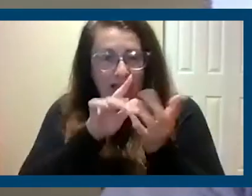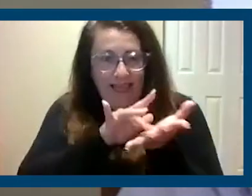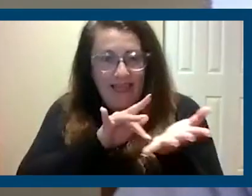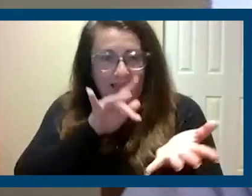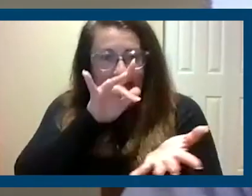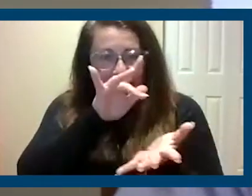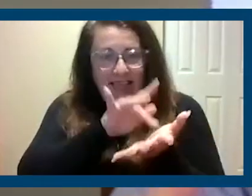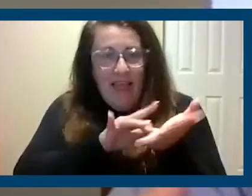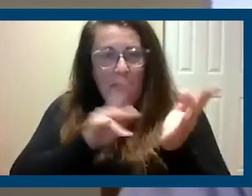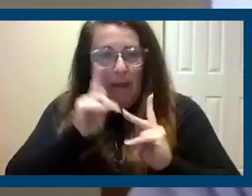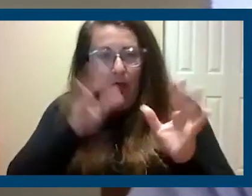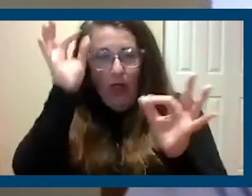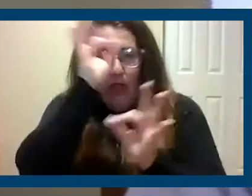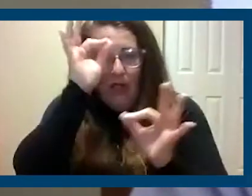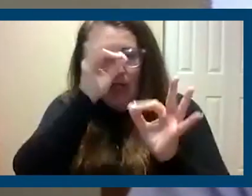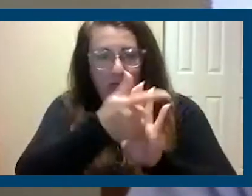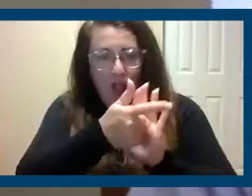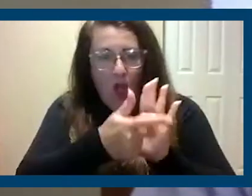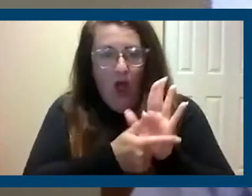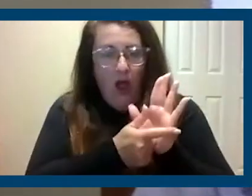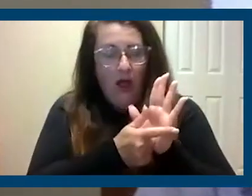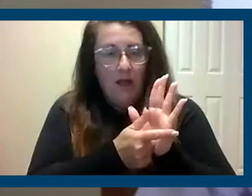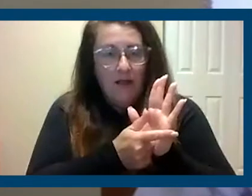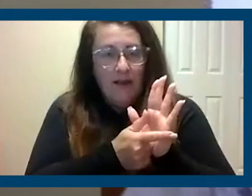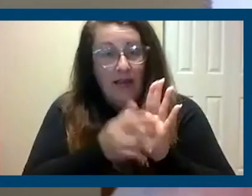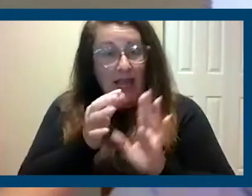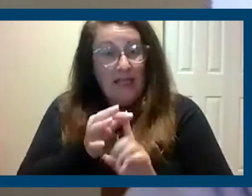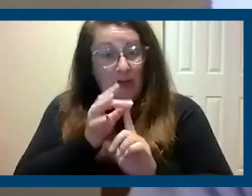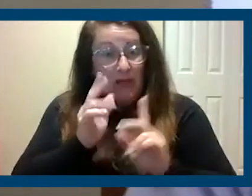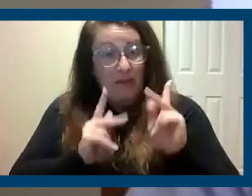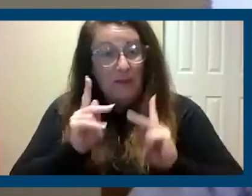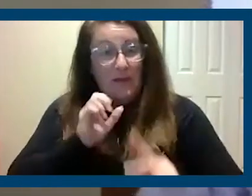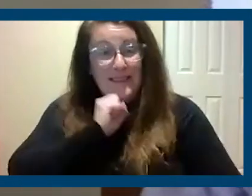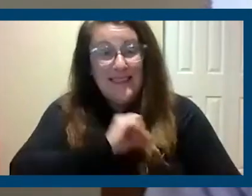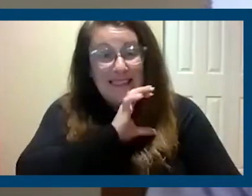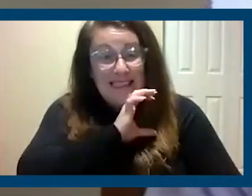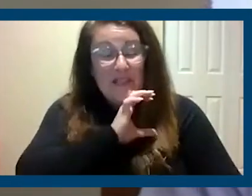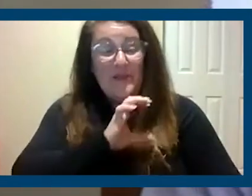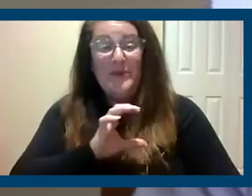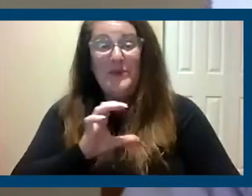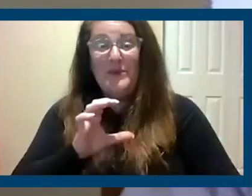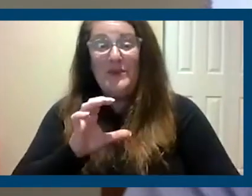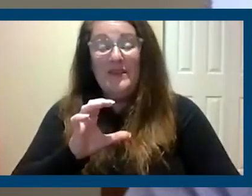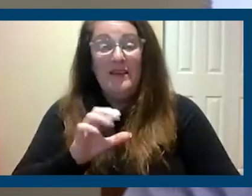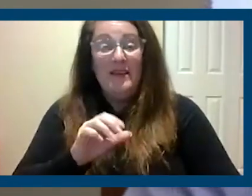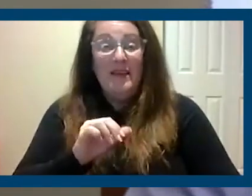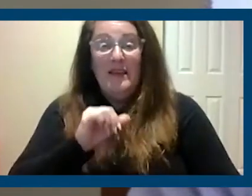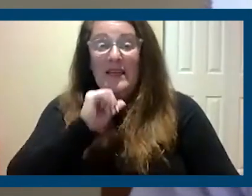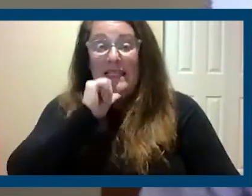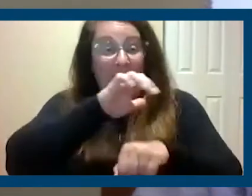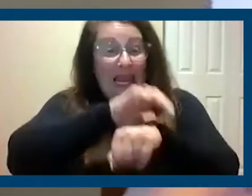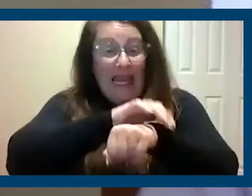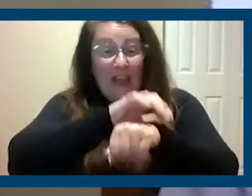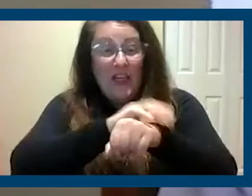who did not know that this law was in effect, especially those who are maybe seniors, those who are maybe non-English proficient,